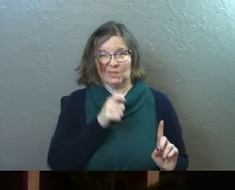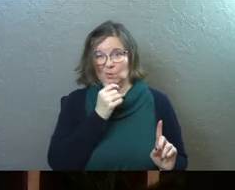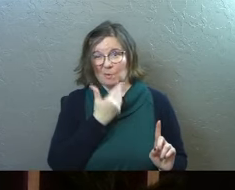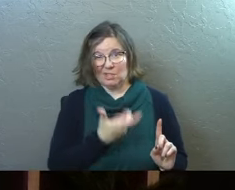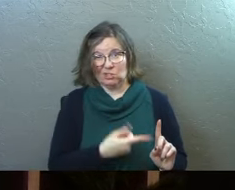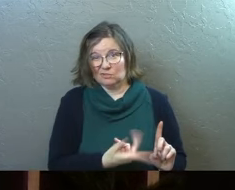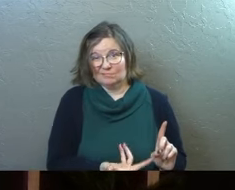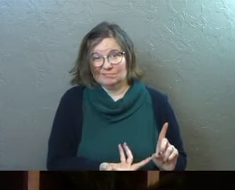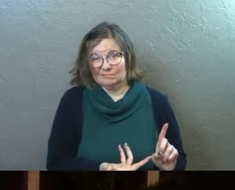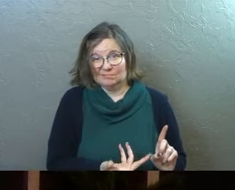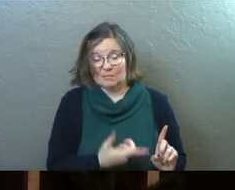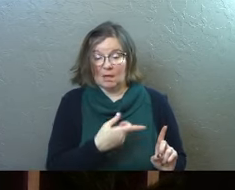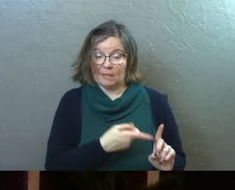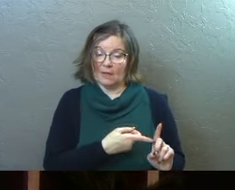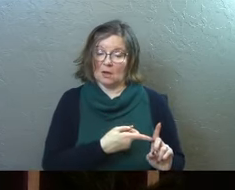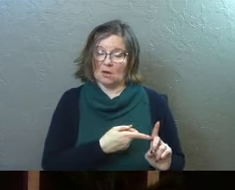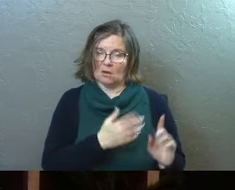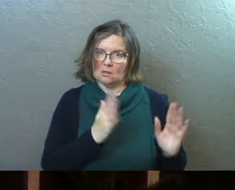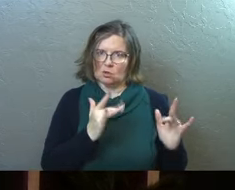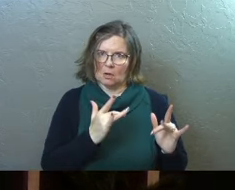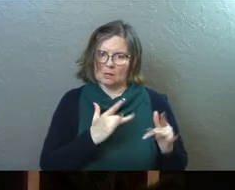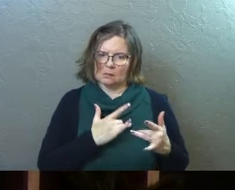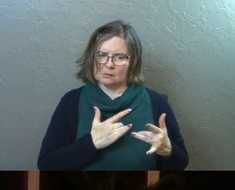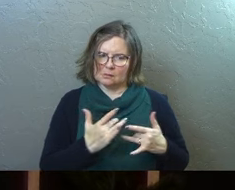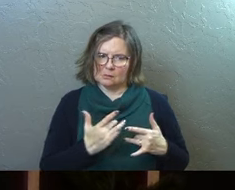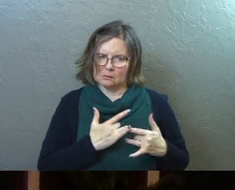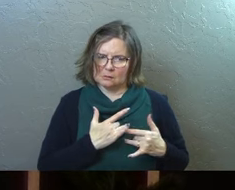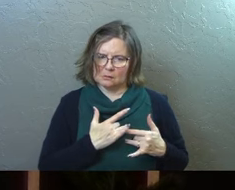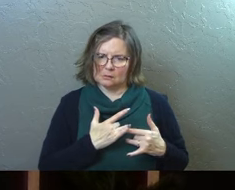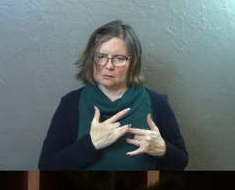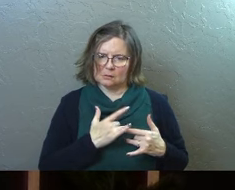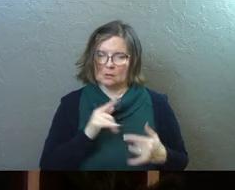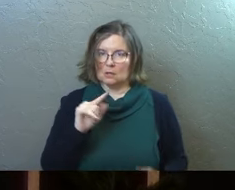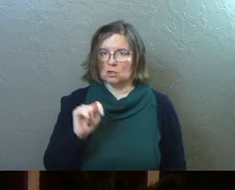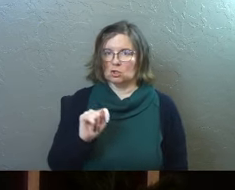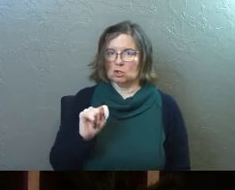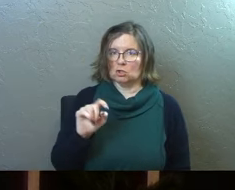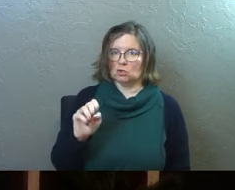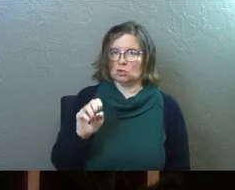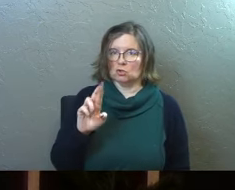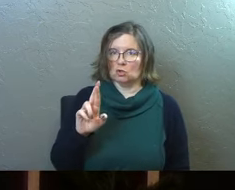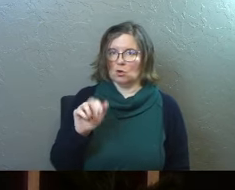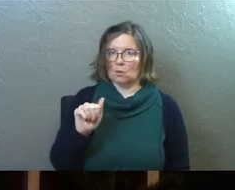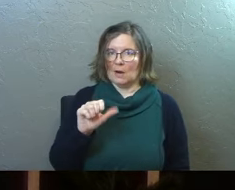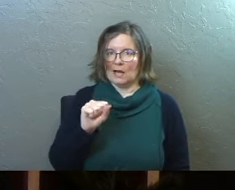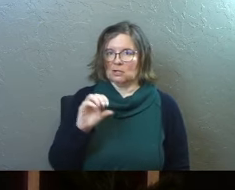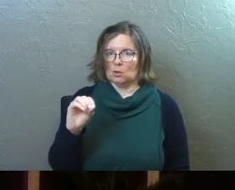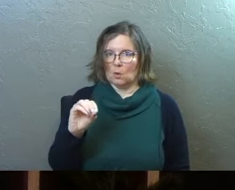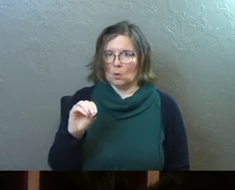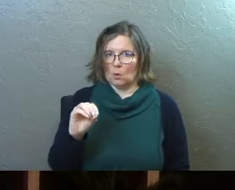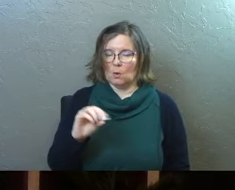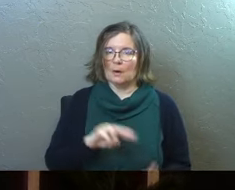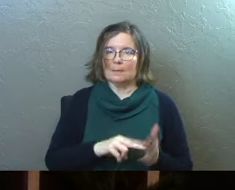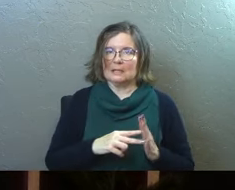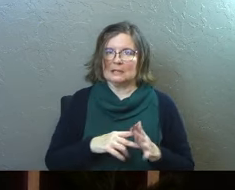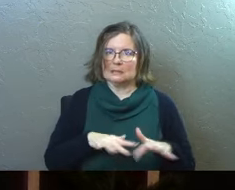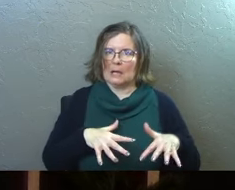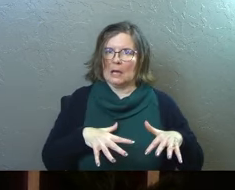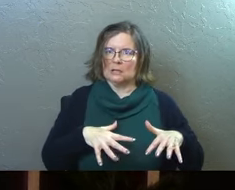much. They're troubled or disturbed. It's tarasso. It's anxious or disquieted or troubled.